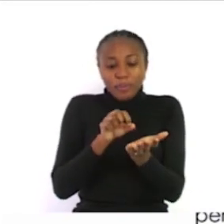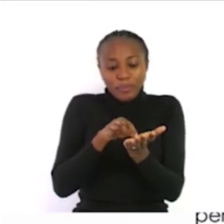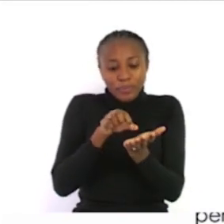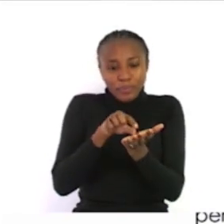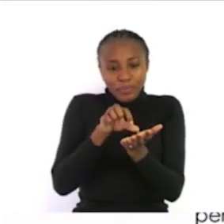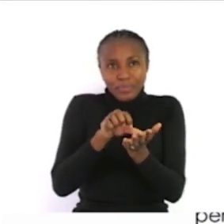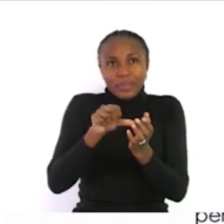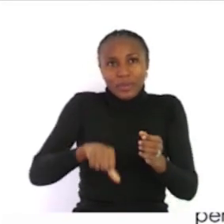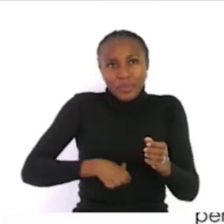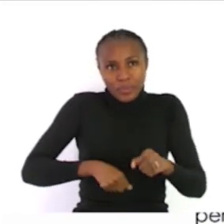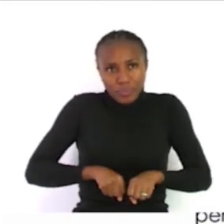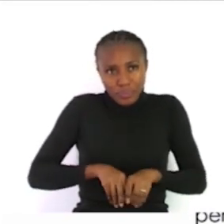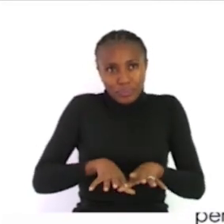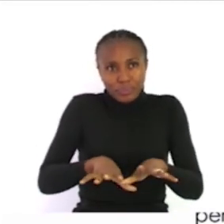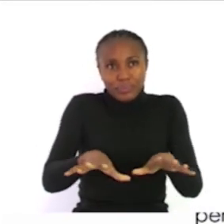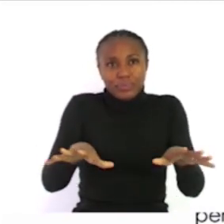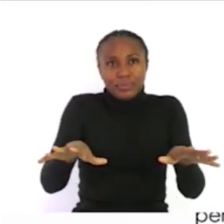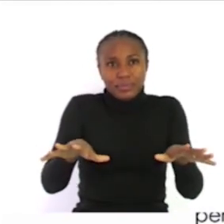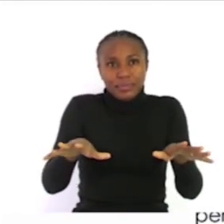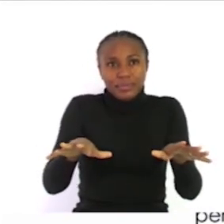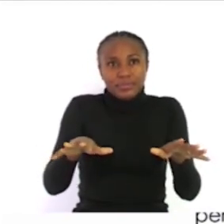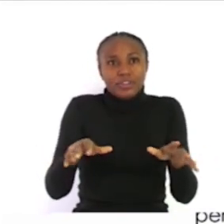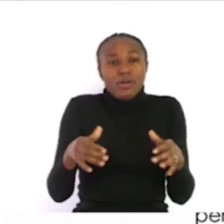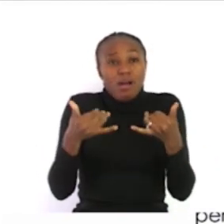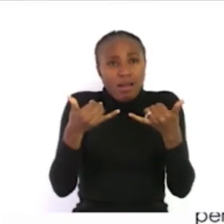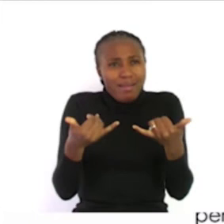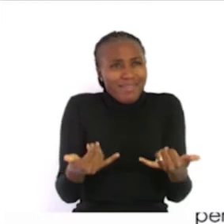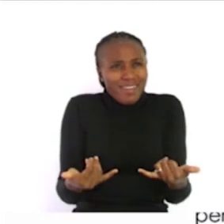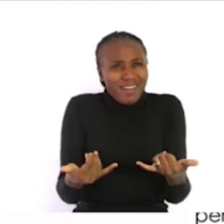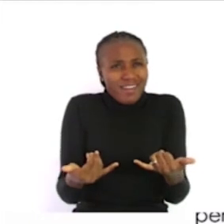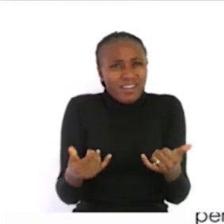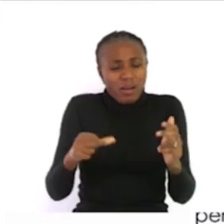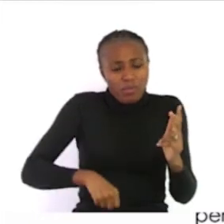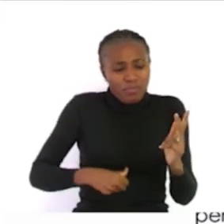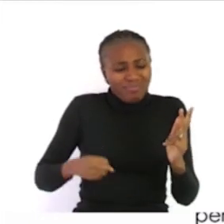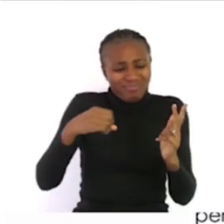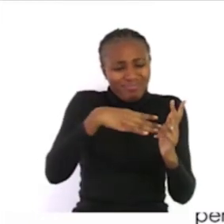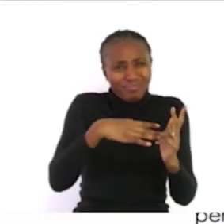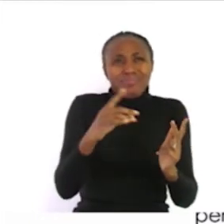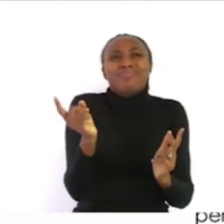infection virus now what is a communicable disease